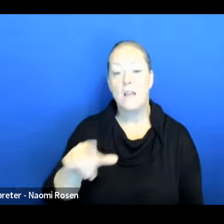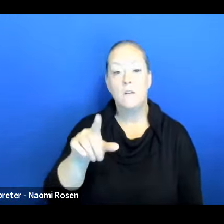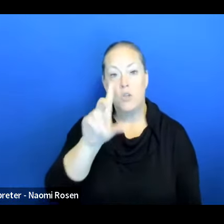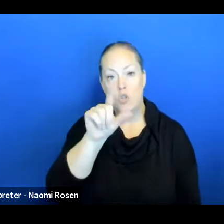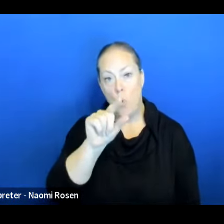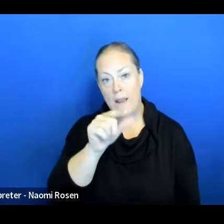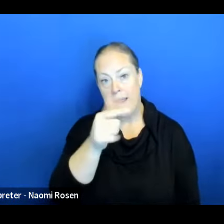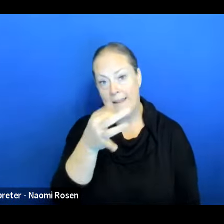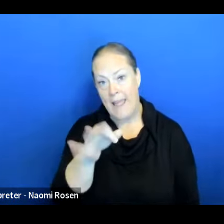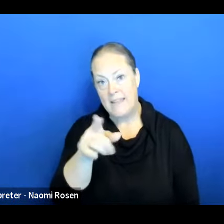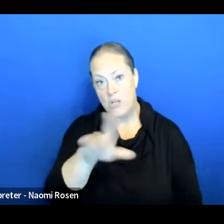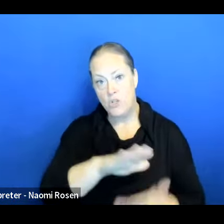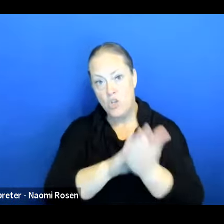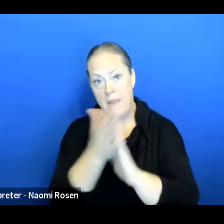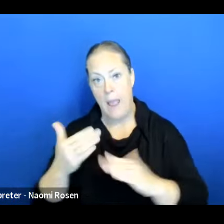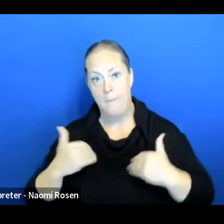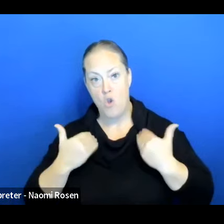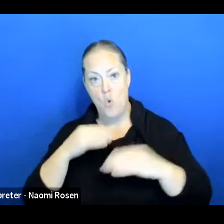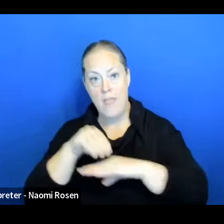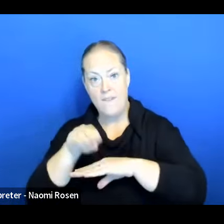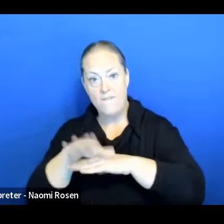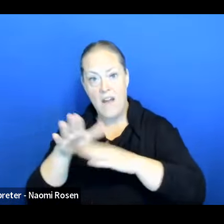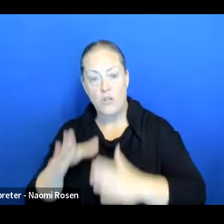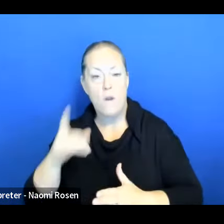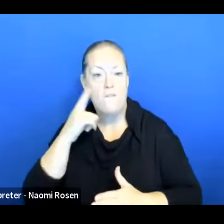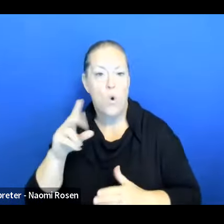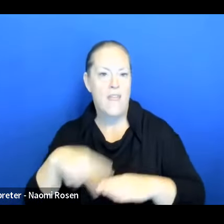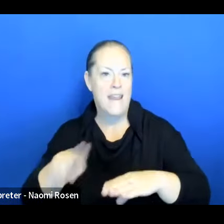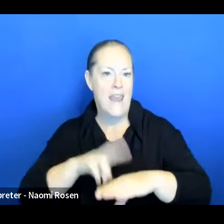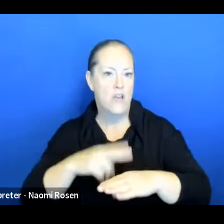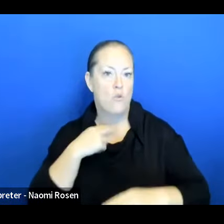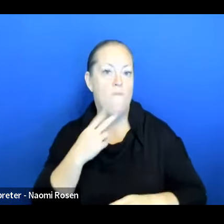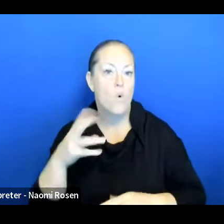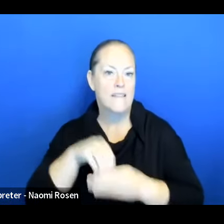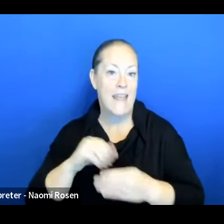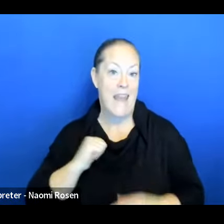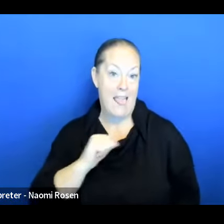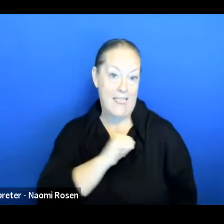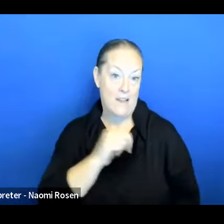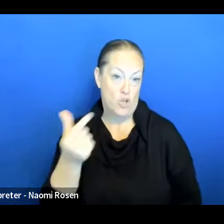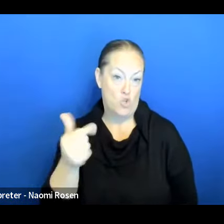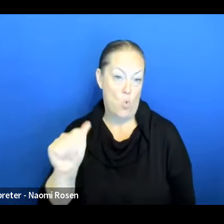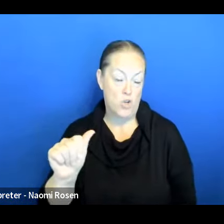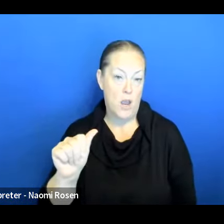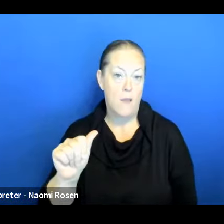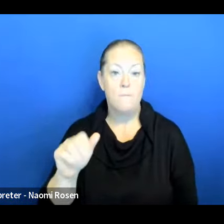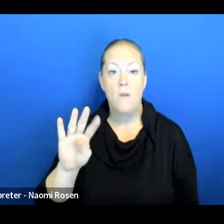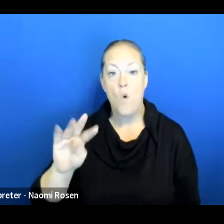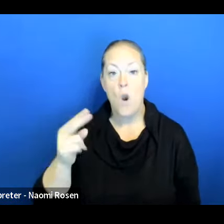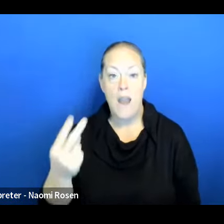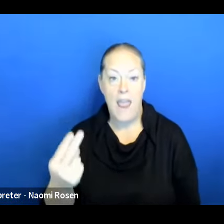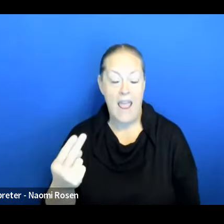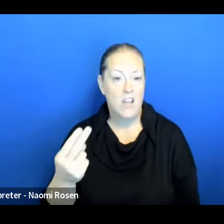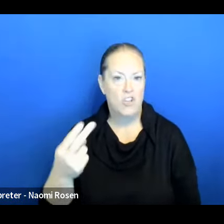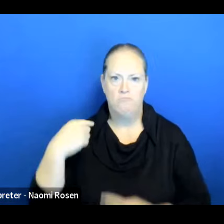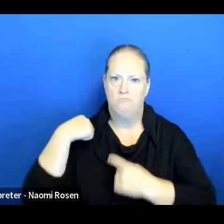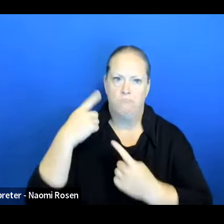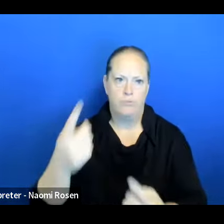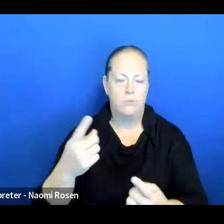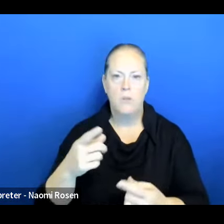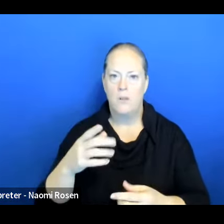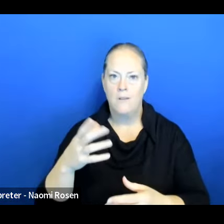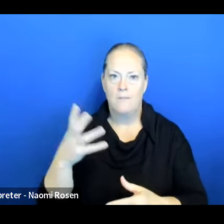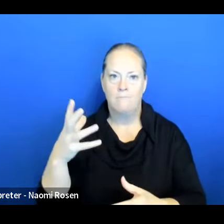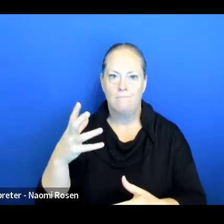served as a youth advisor at the National 4-H Congress in Atlanta, Georgia, 4-H, which has been an essential part of her